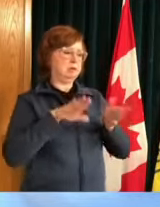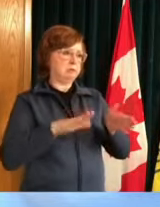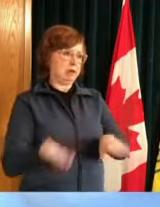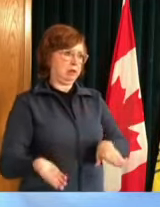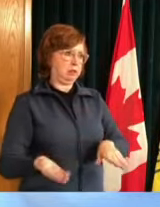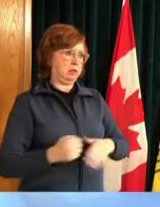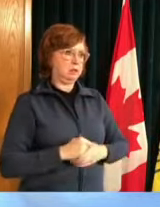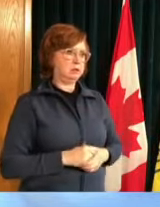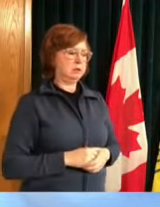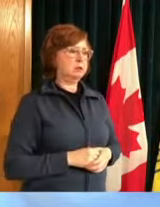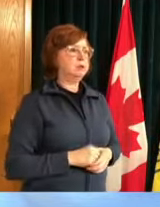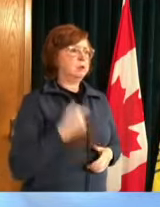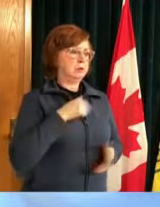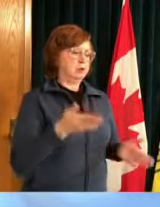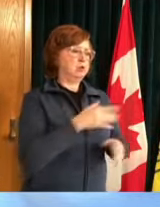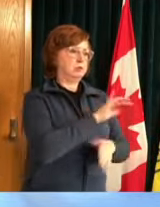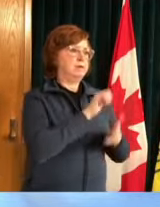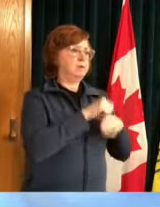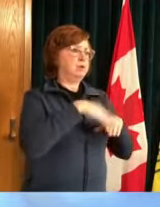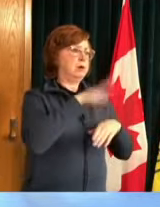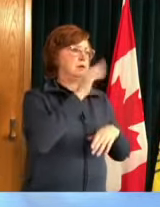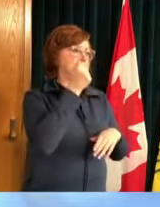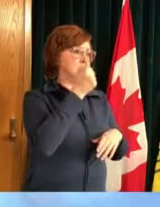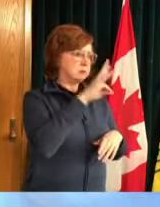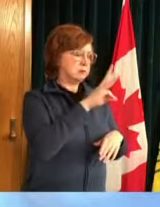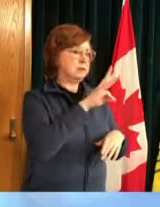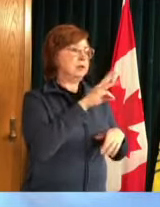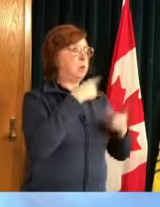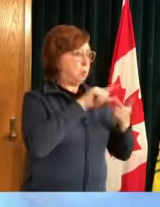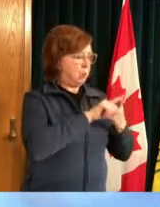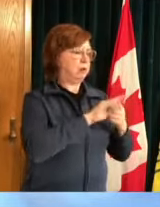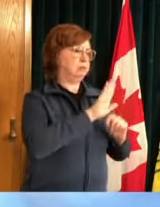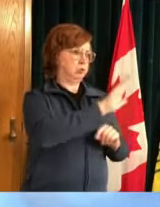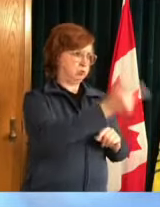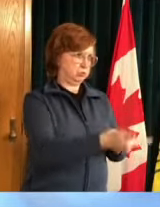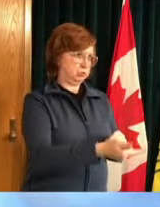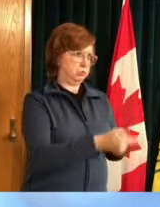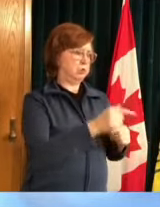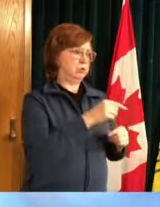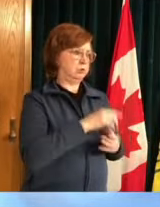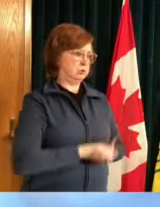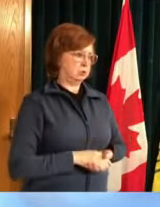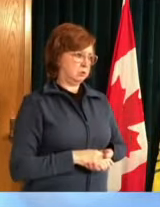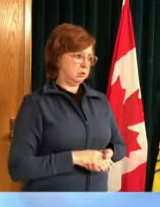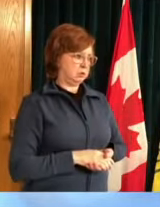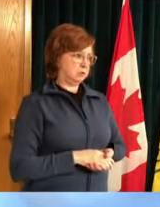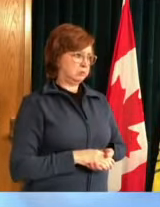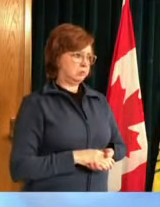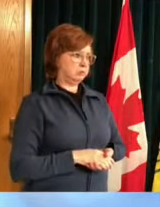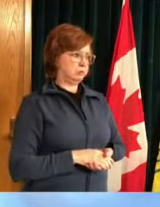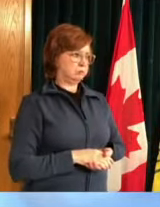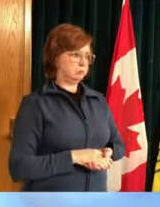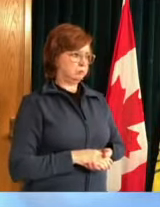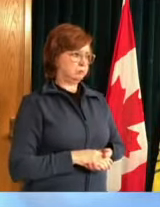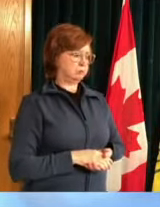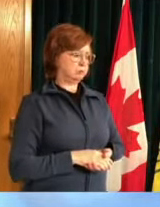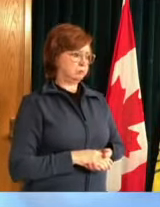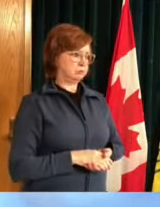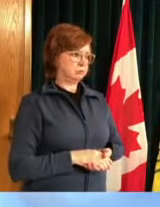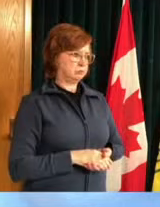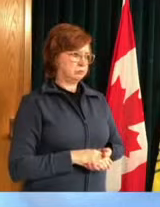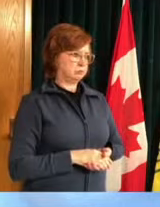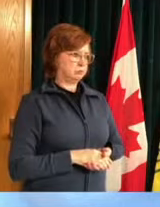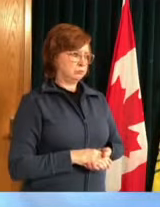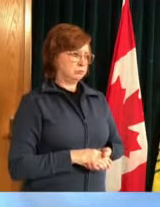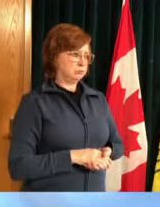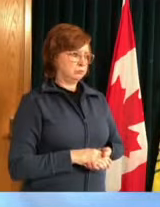i will just make me um make a couple